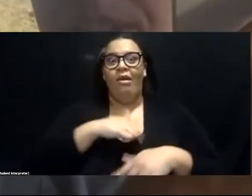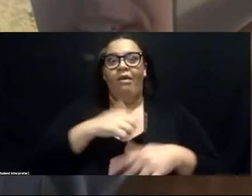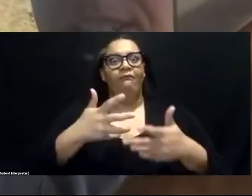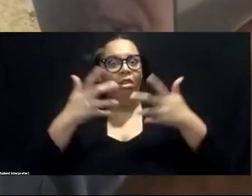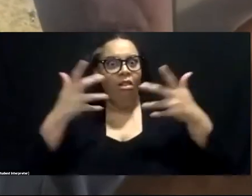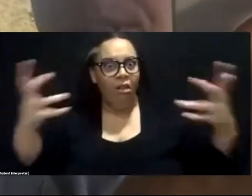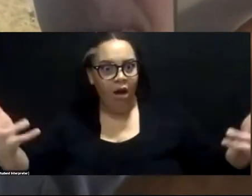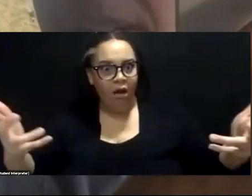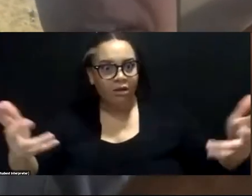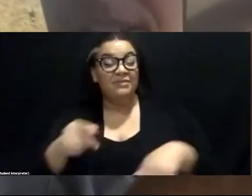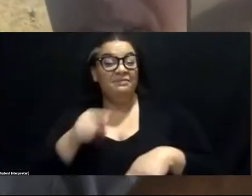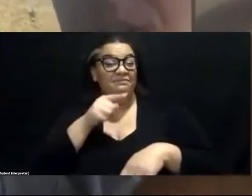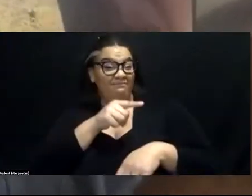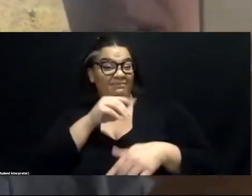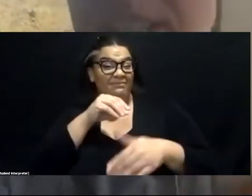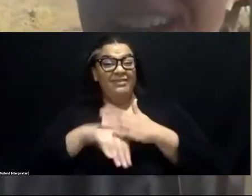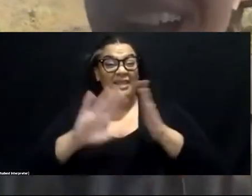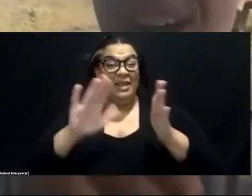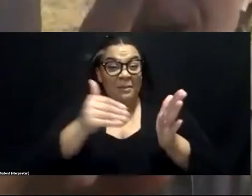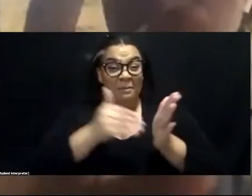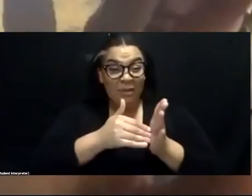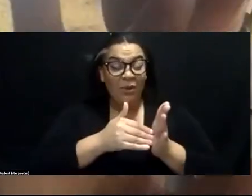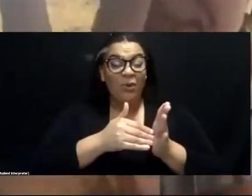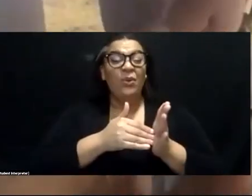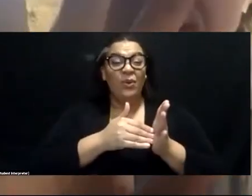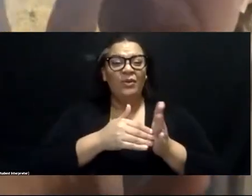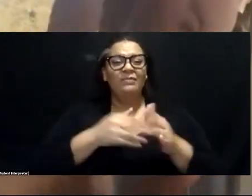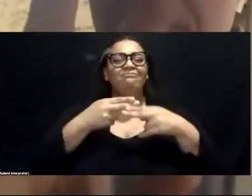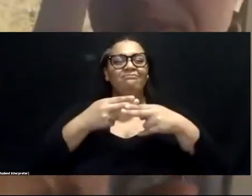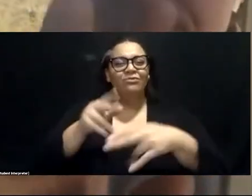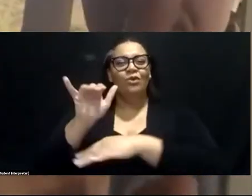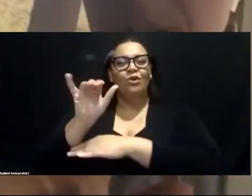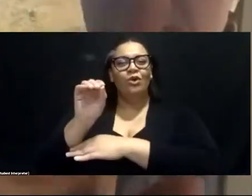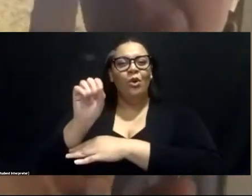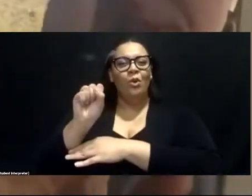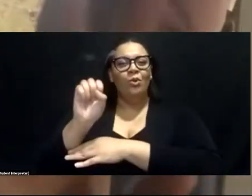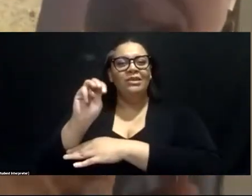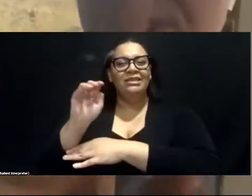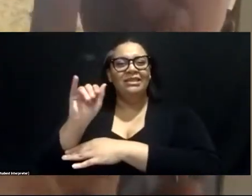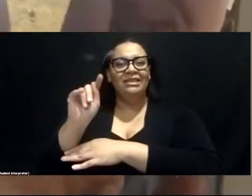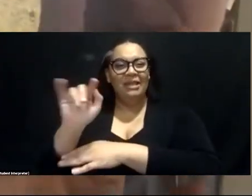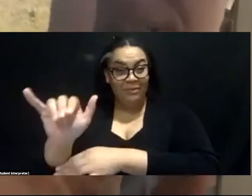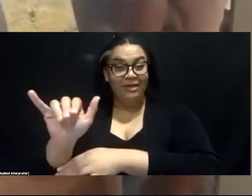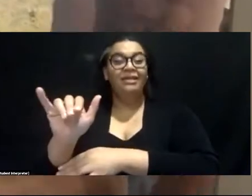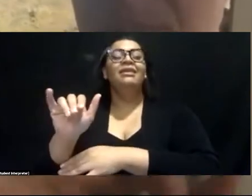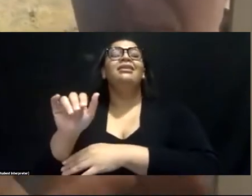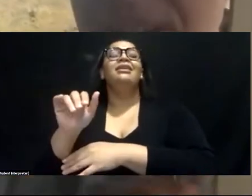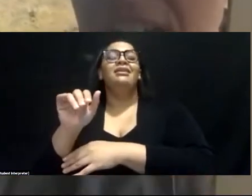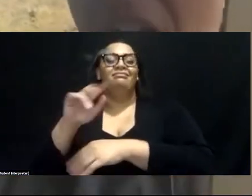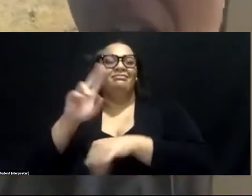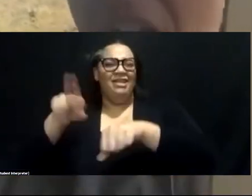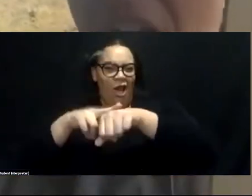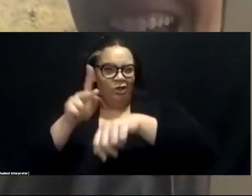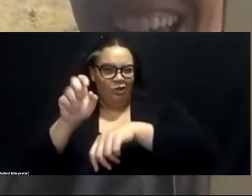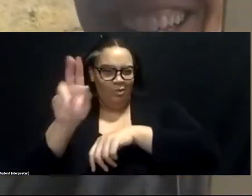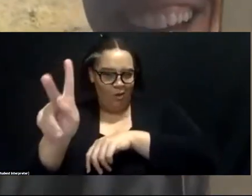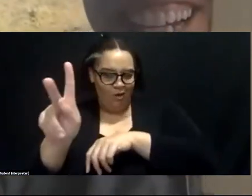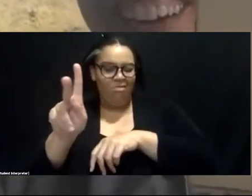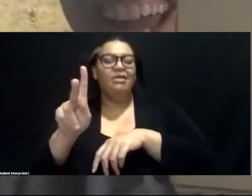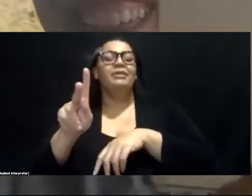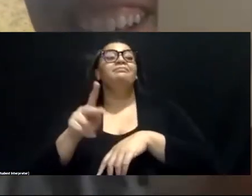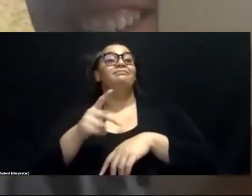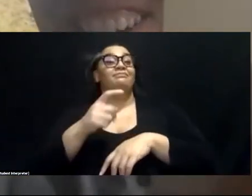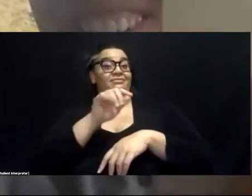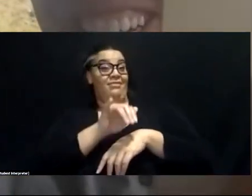state is a really popular one. That's Yosemite National Park. Wiggle your fingers at me if you have your video up if you have been to Yosemite National Park.